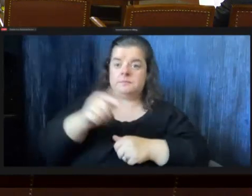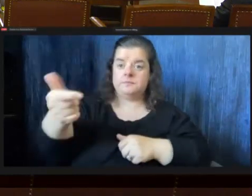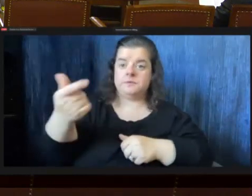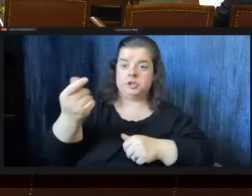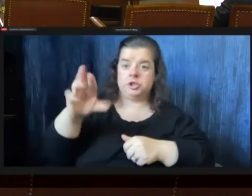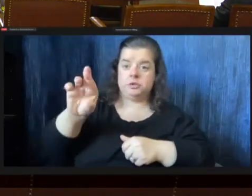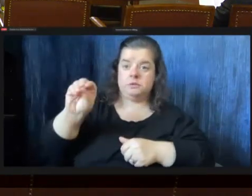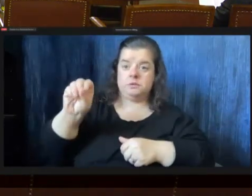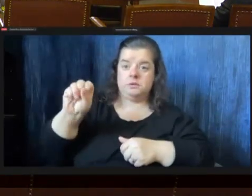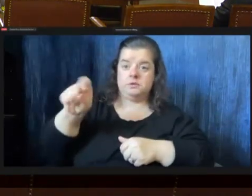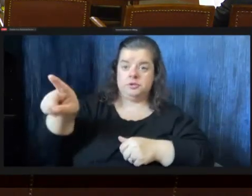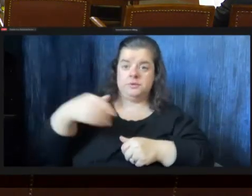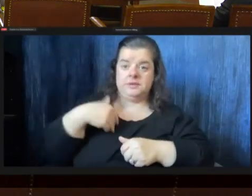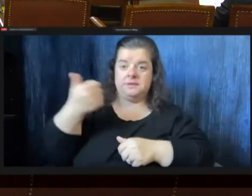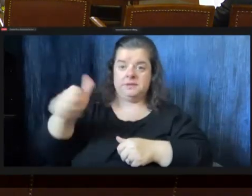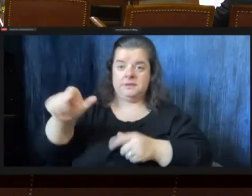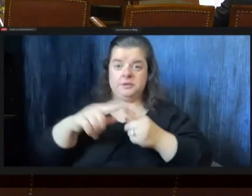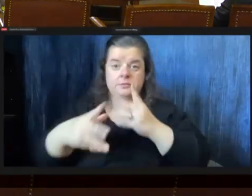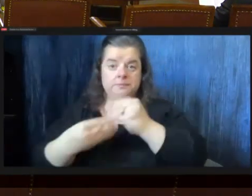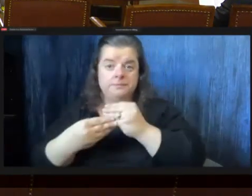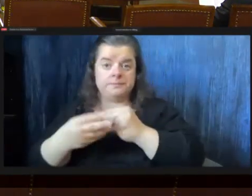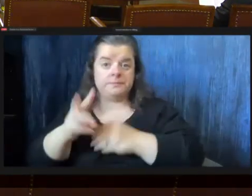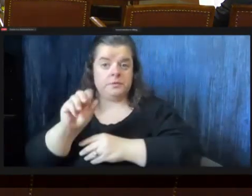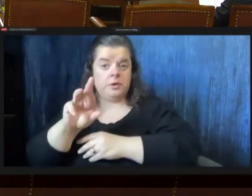councilman warwick